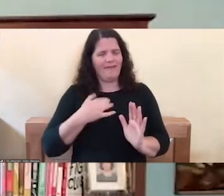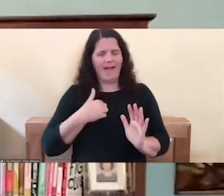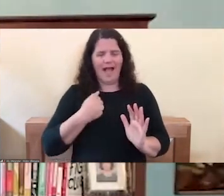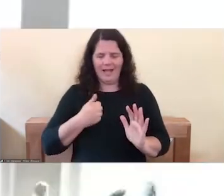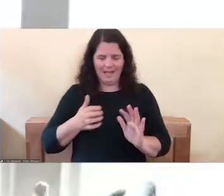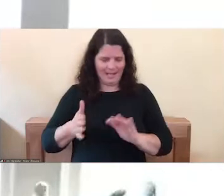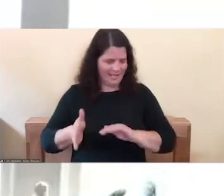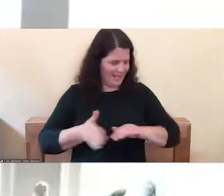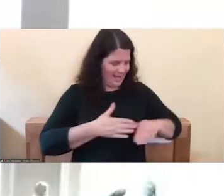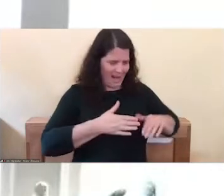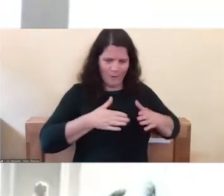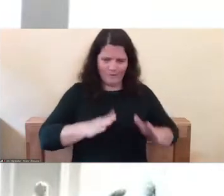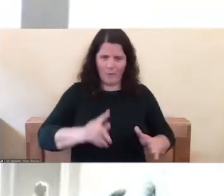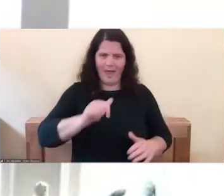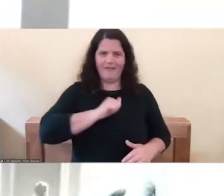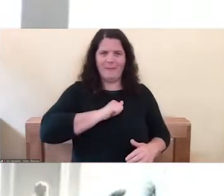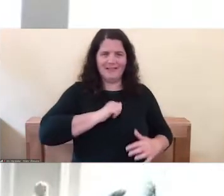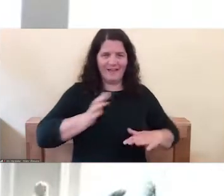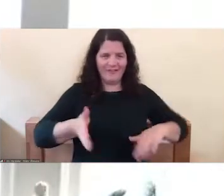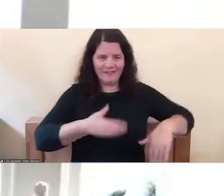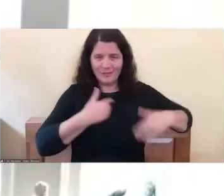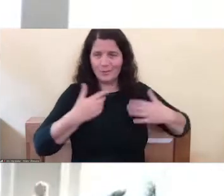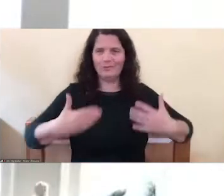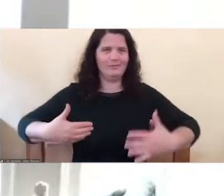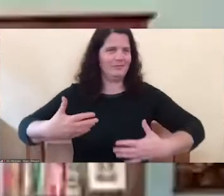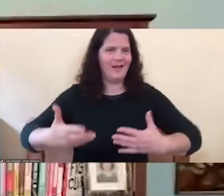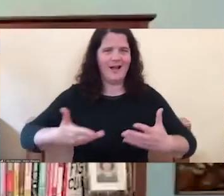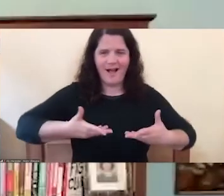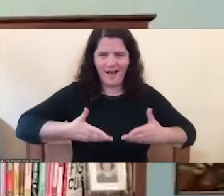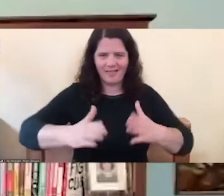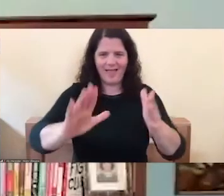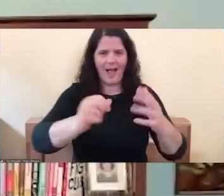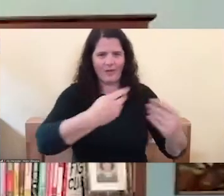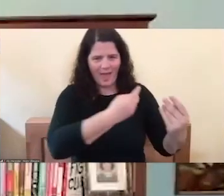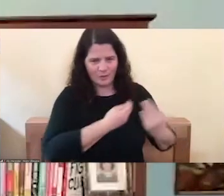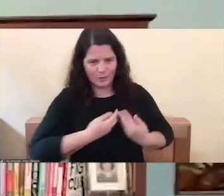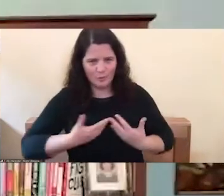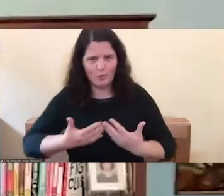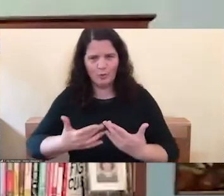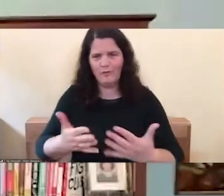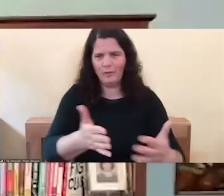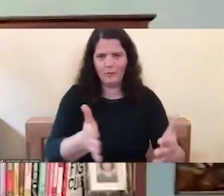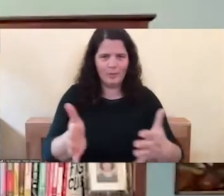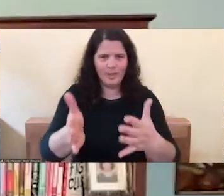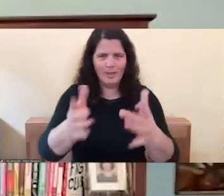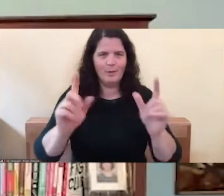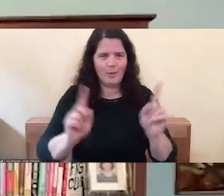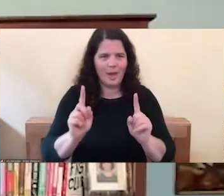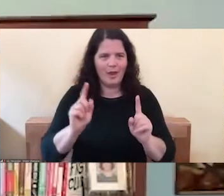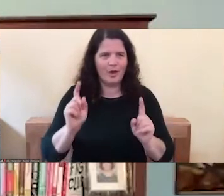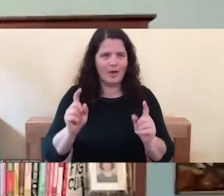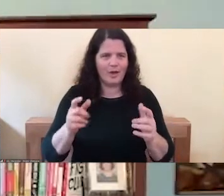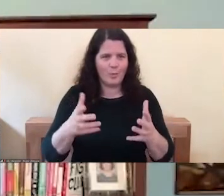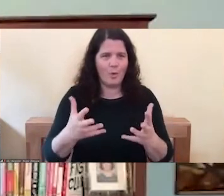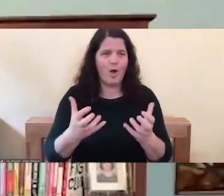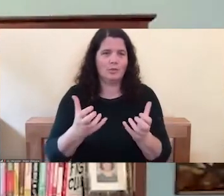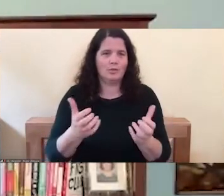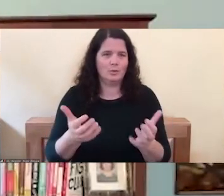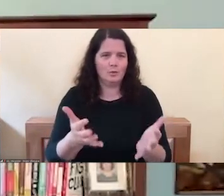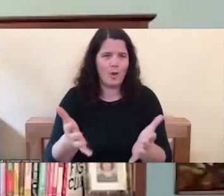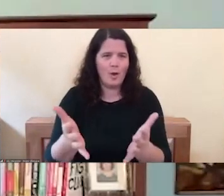you know, and just allow it to move through me in the direction that it wants to move.